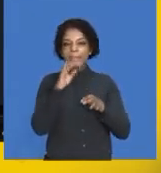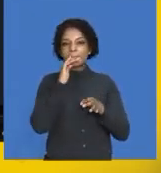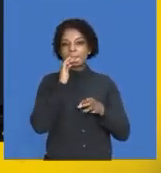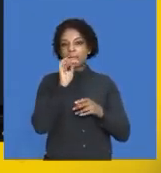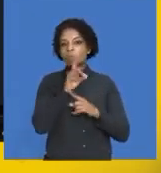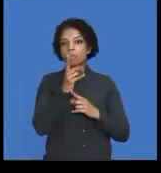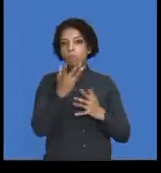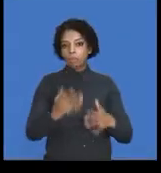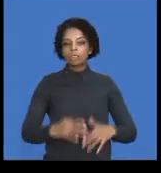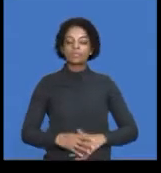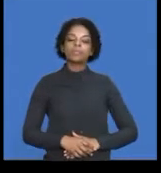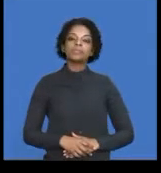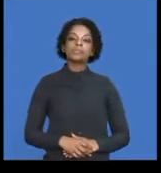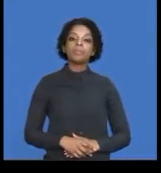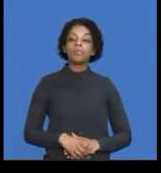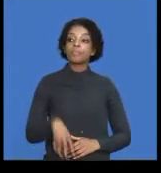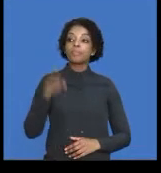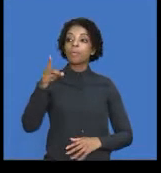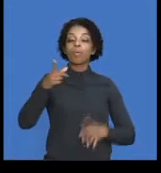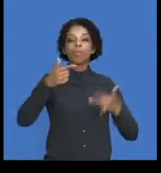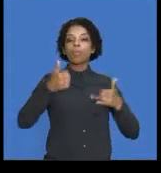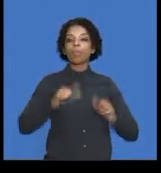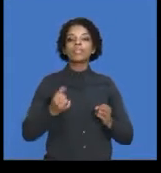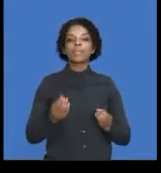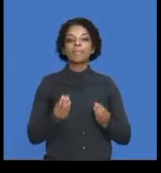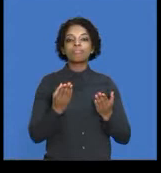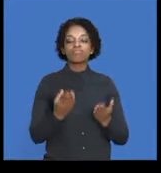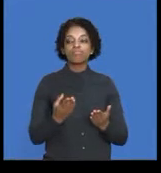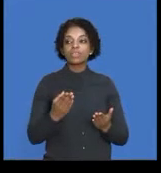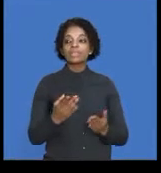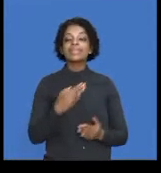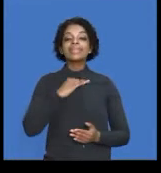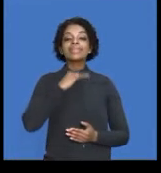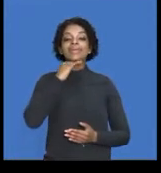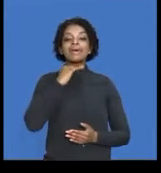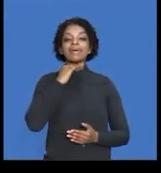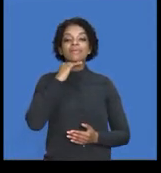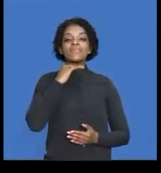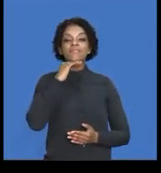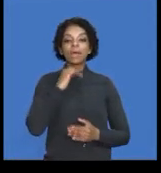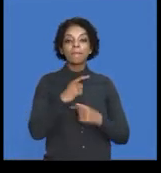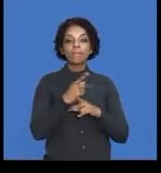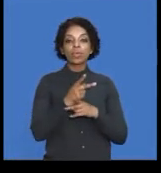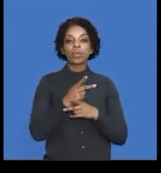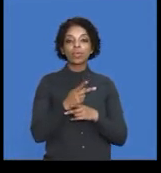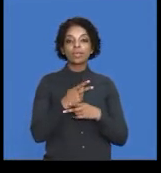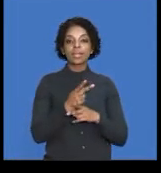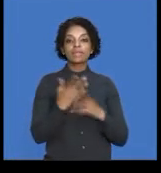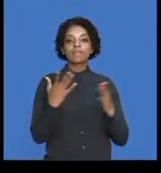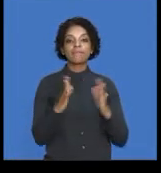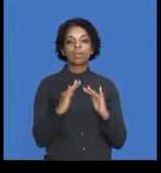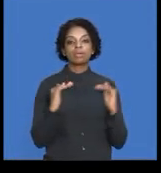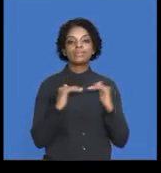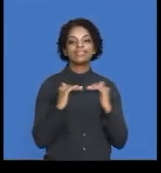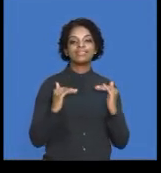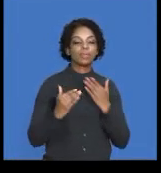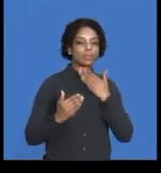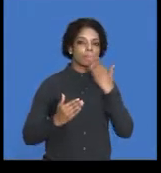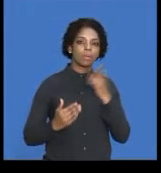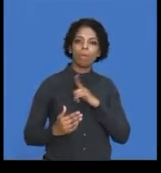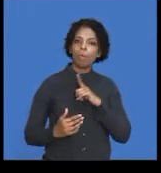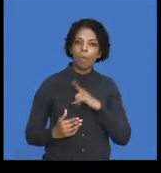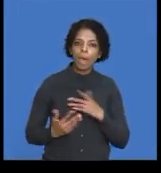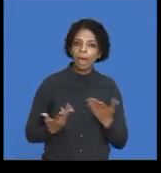supposed to say? They did not produce and sell enough products to break-even. Why? Let's look at the